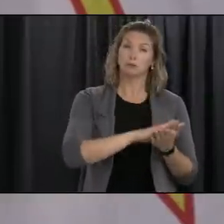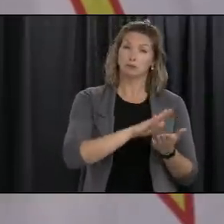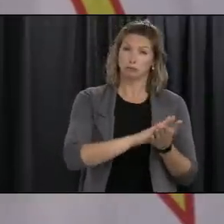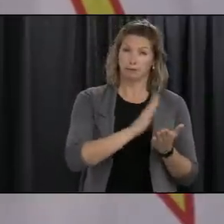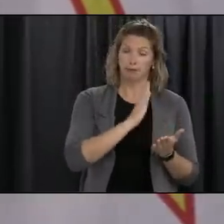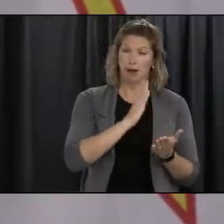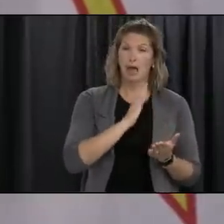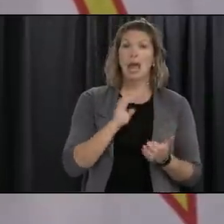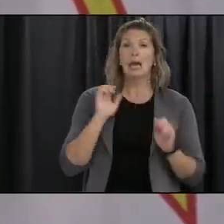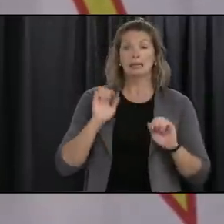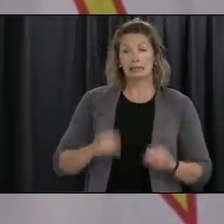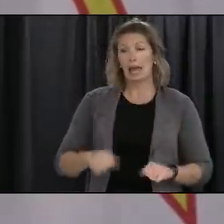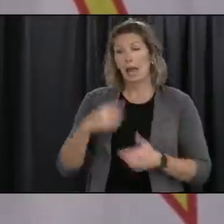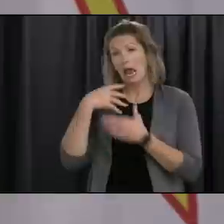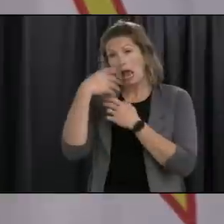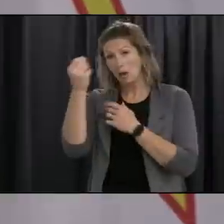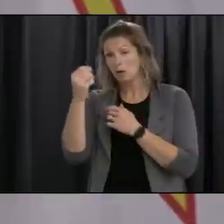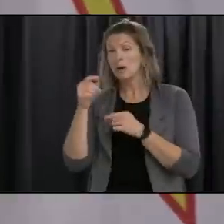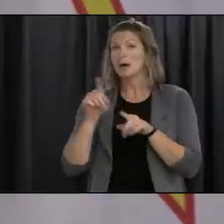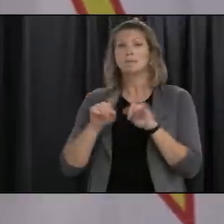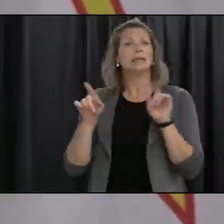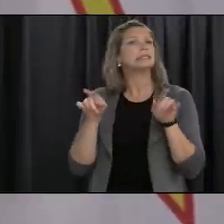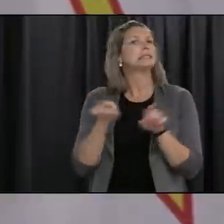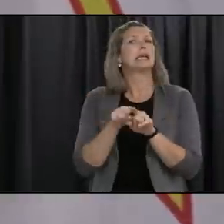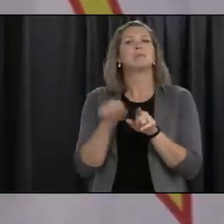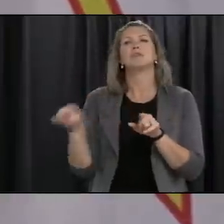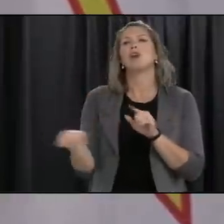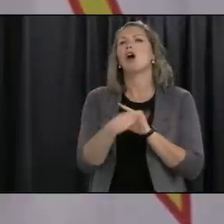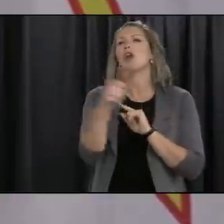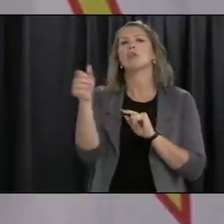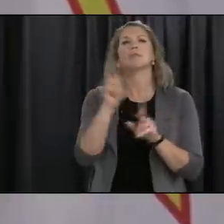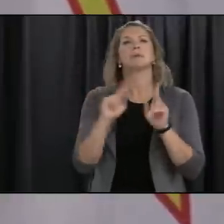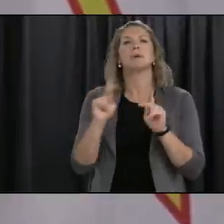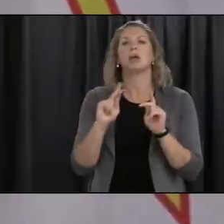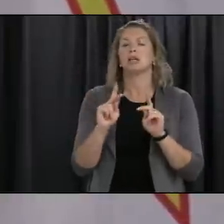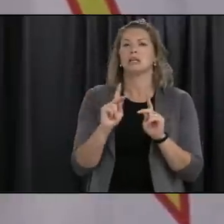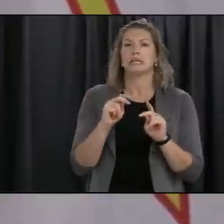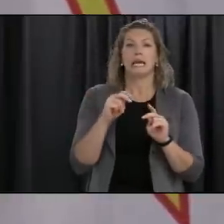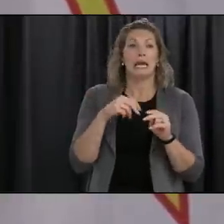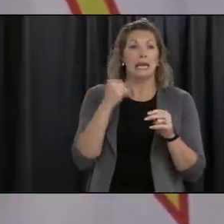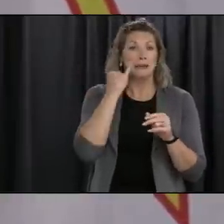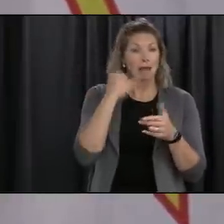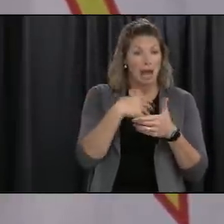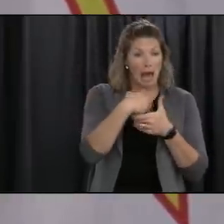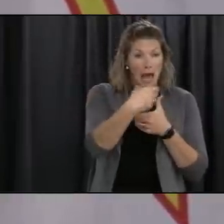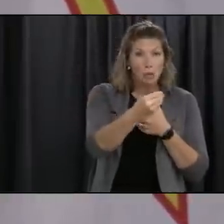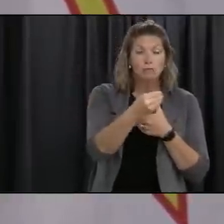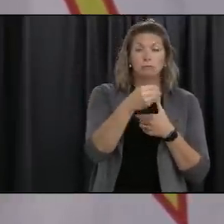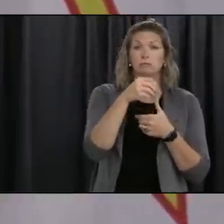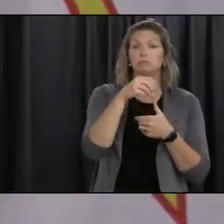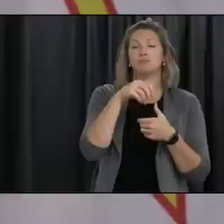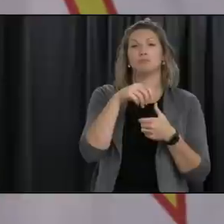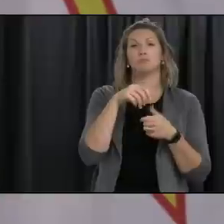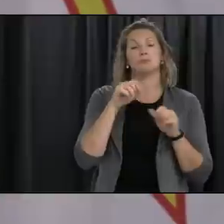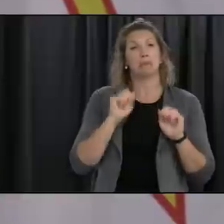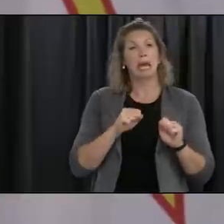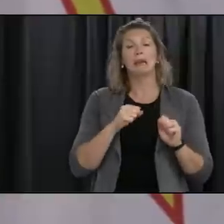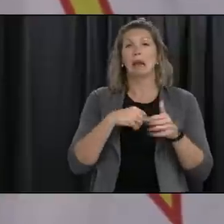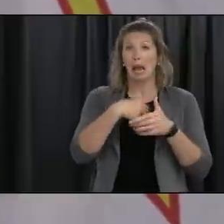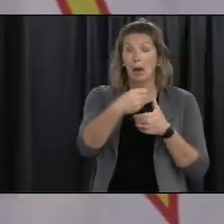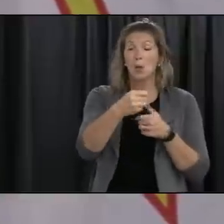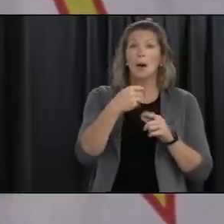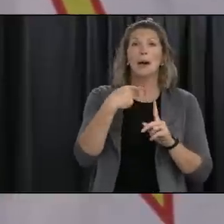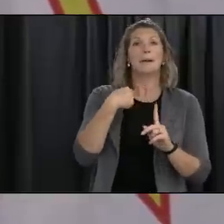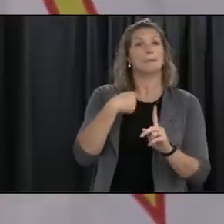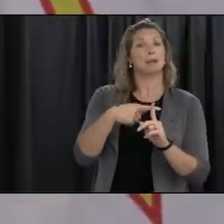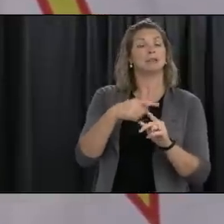public health advice that's out there for everybody to wear a mask in indoor places to wash your hands frequently to use respiratory etiquette to